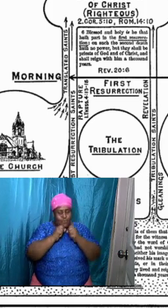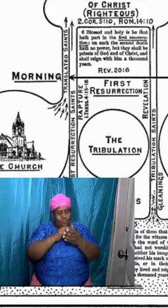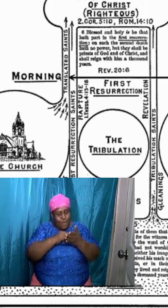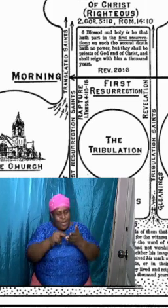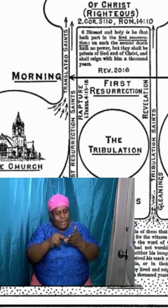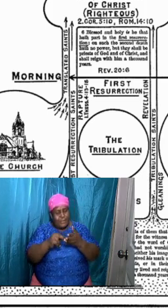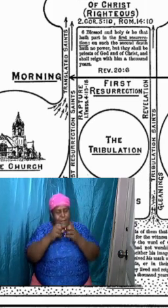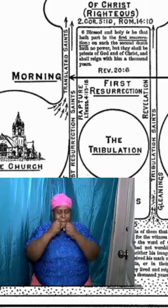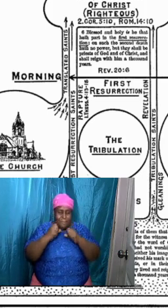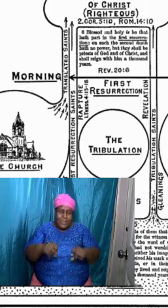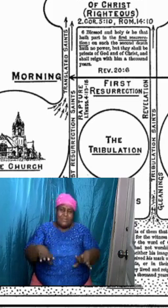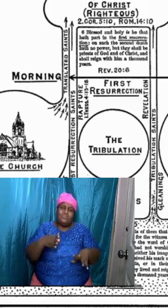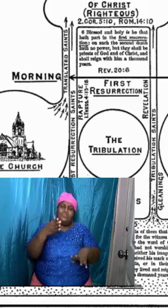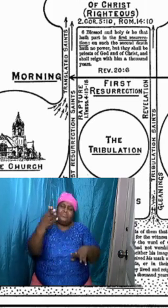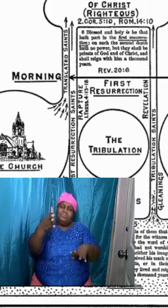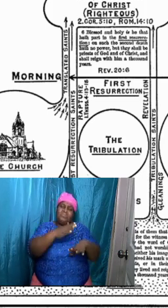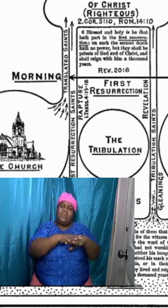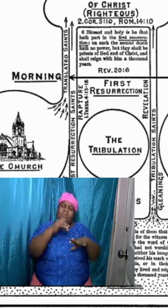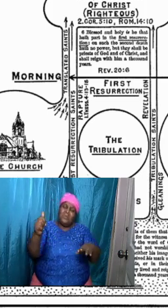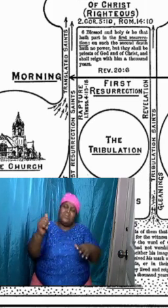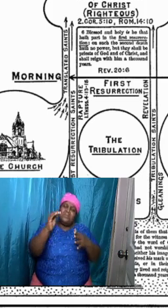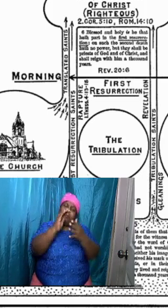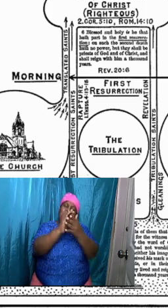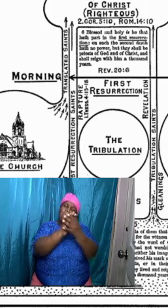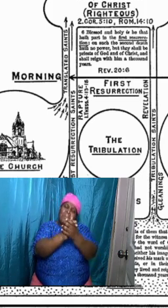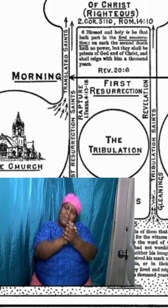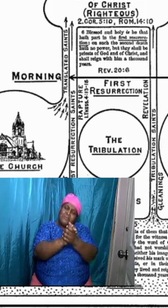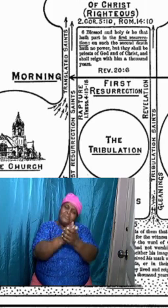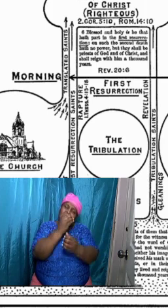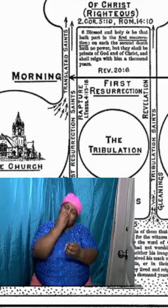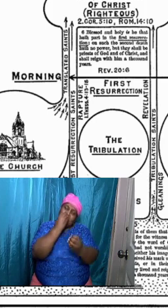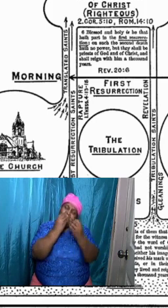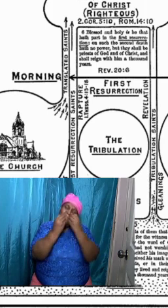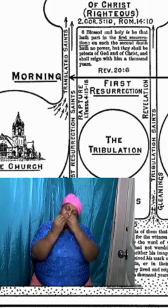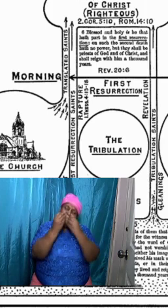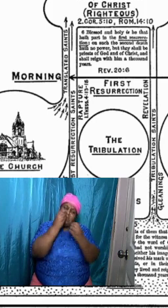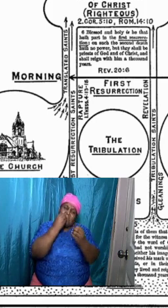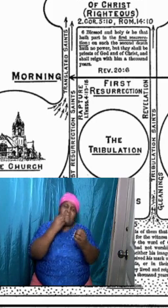supper of the Lamb.